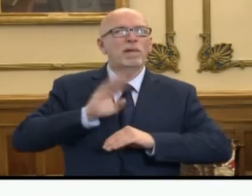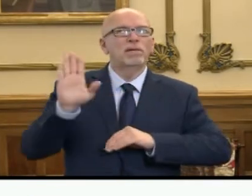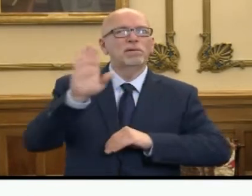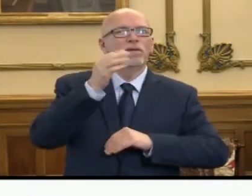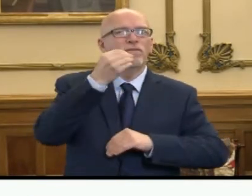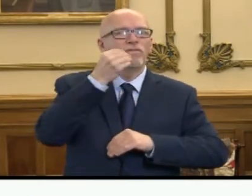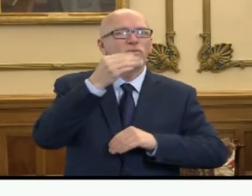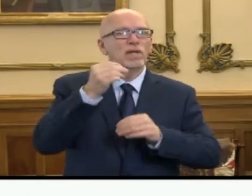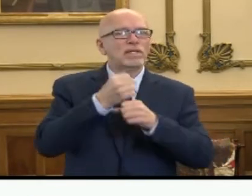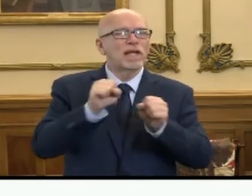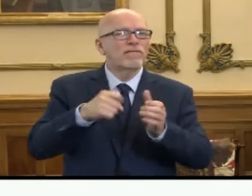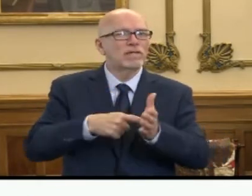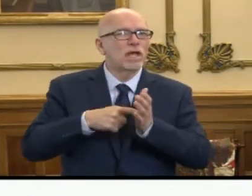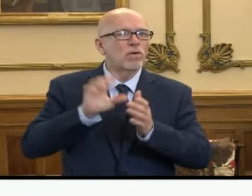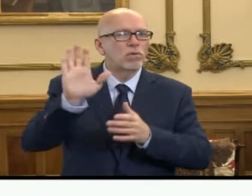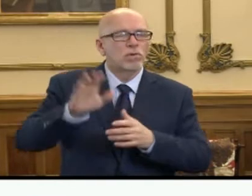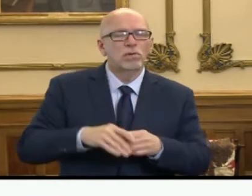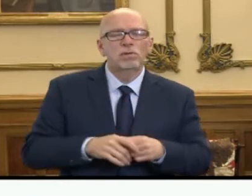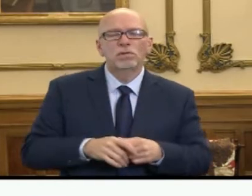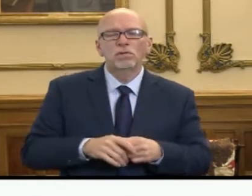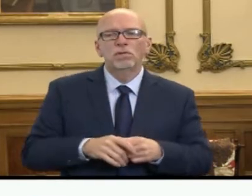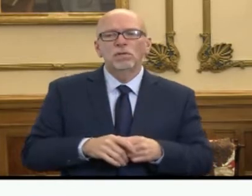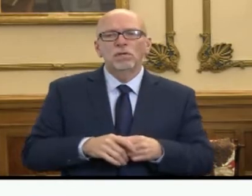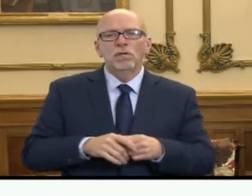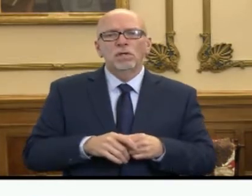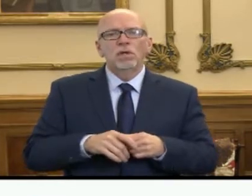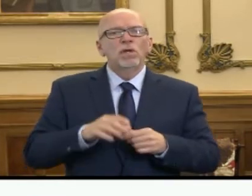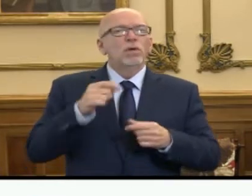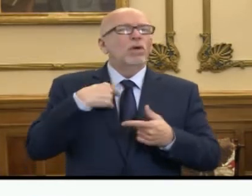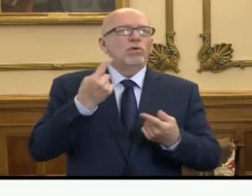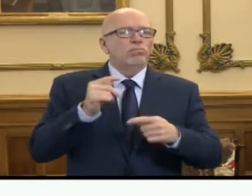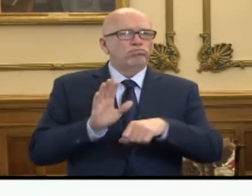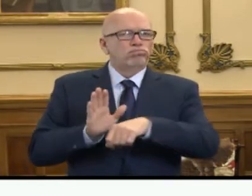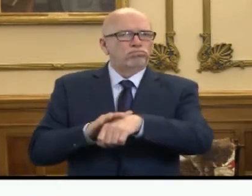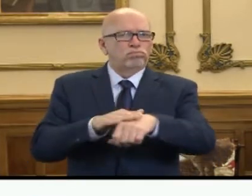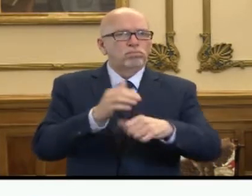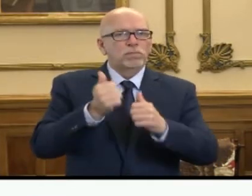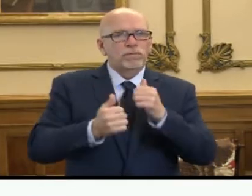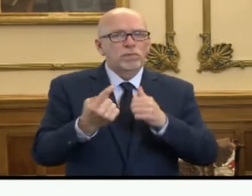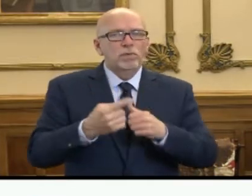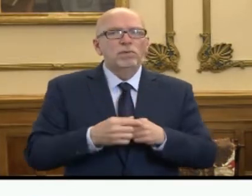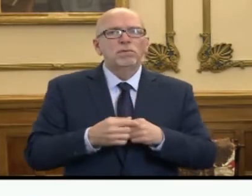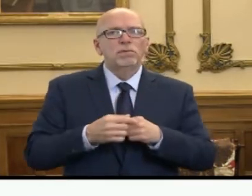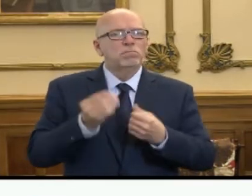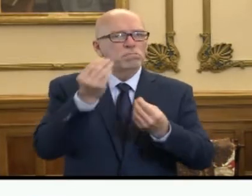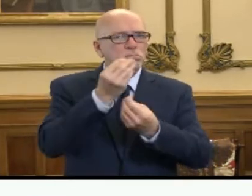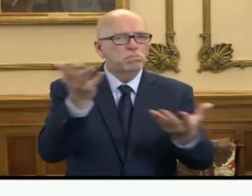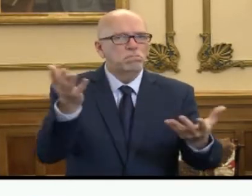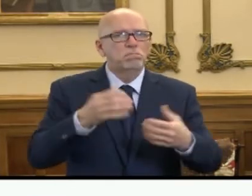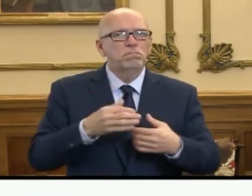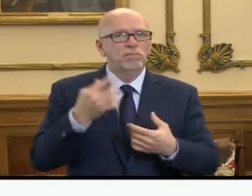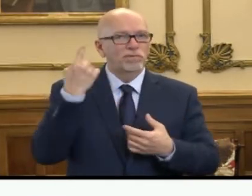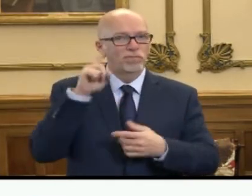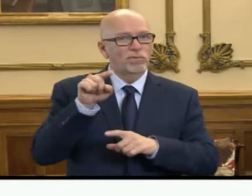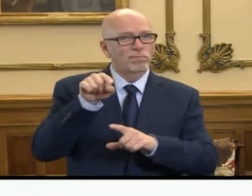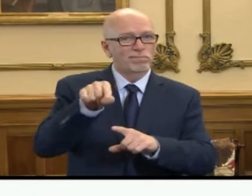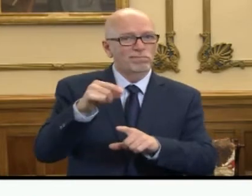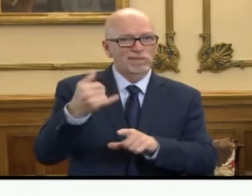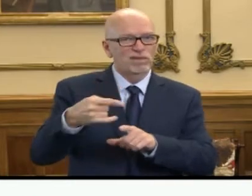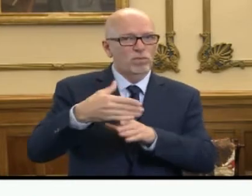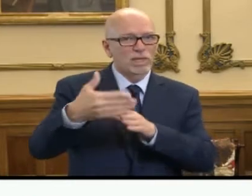standards. So I would just say to everyone on this coming days,